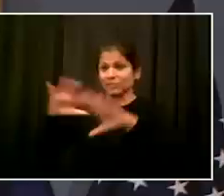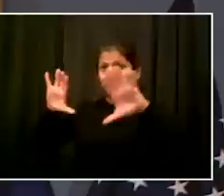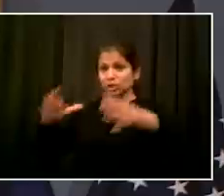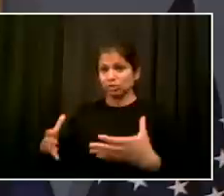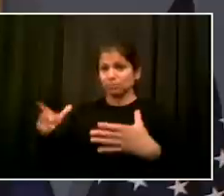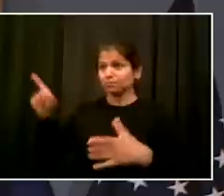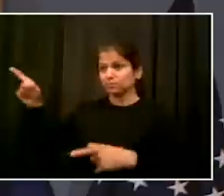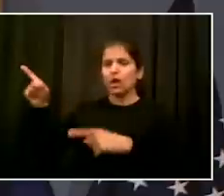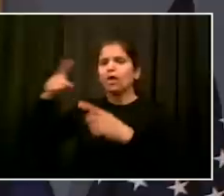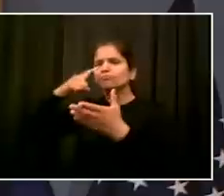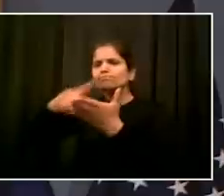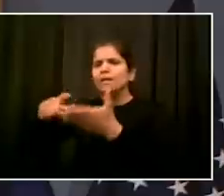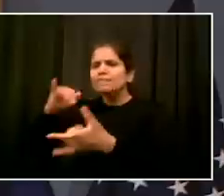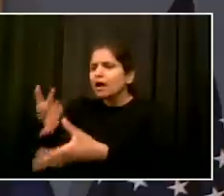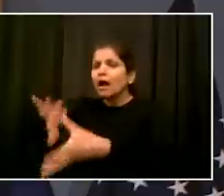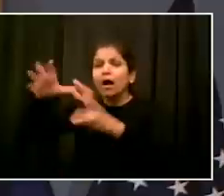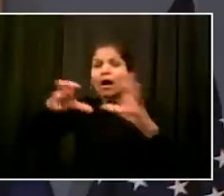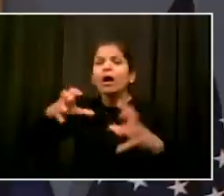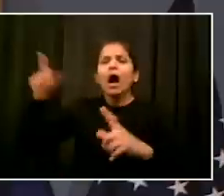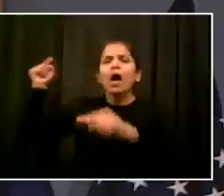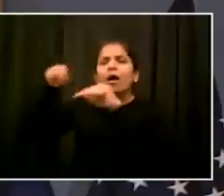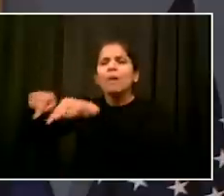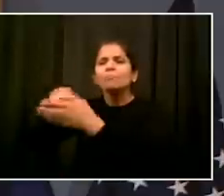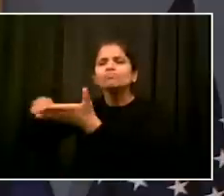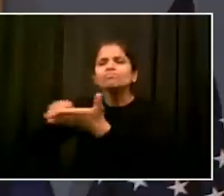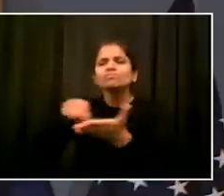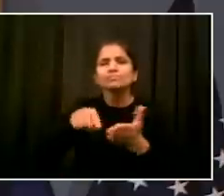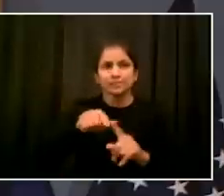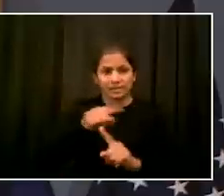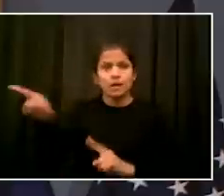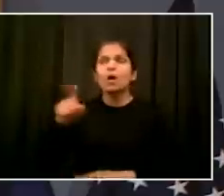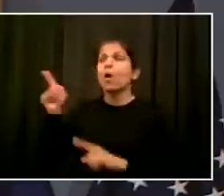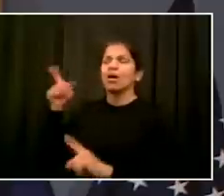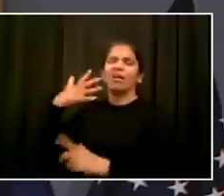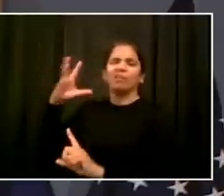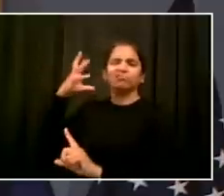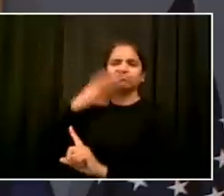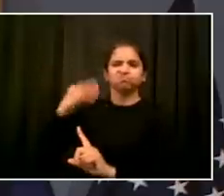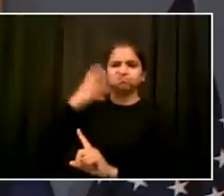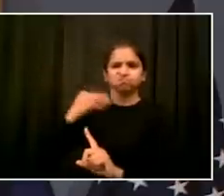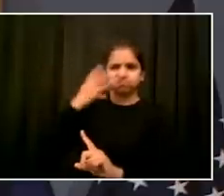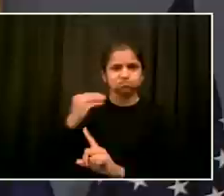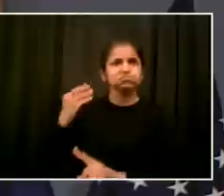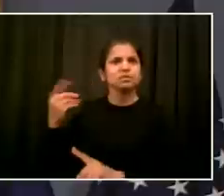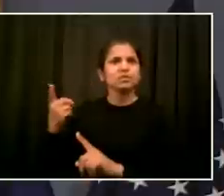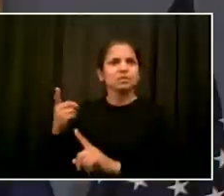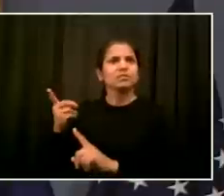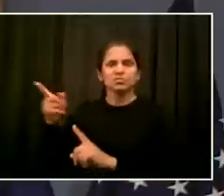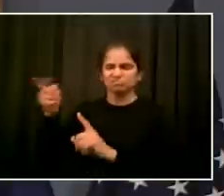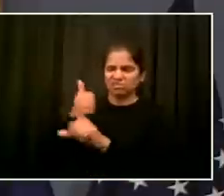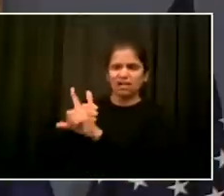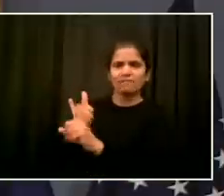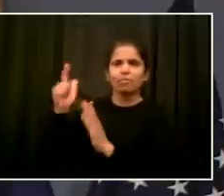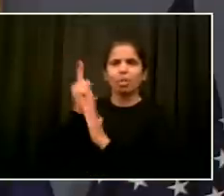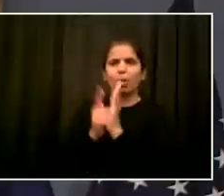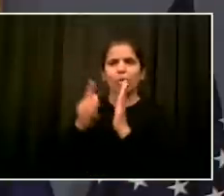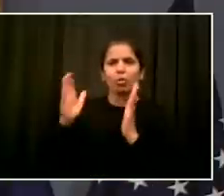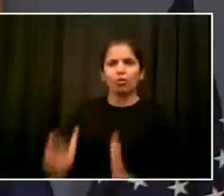working as a prosecutor, working as someone who has devoted herself to uncovering